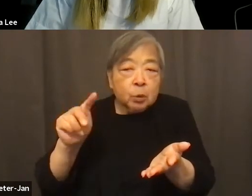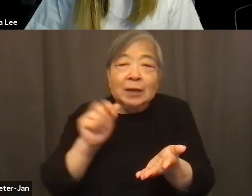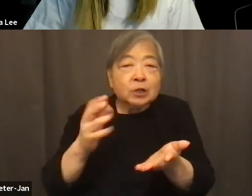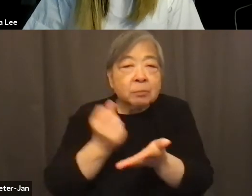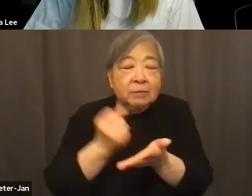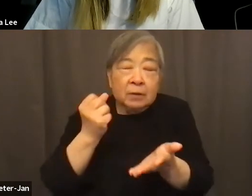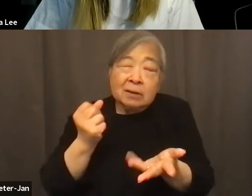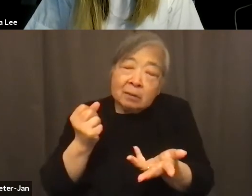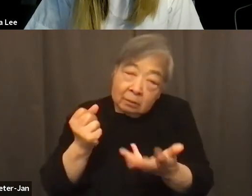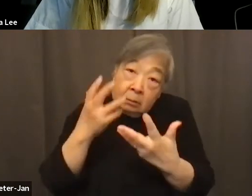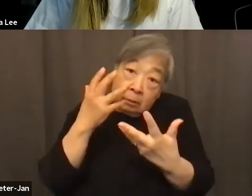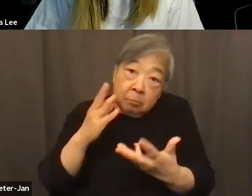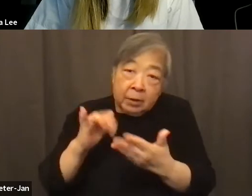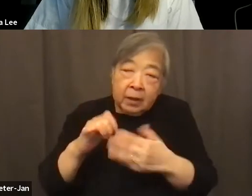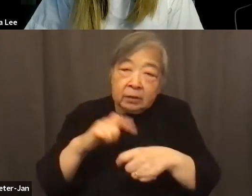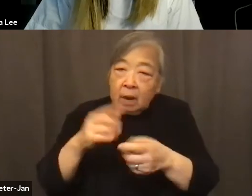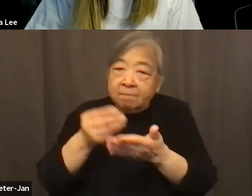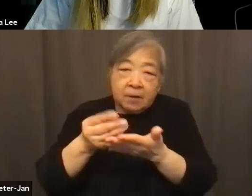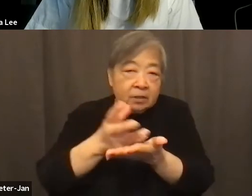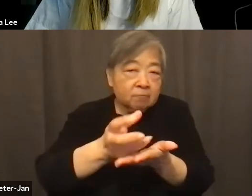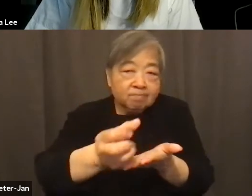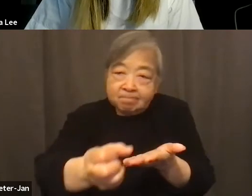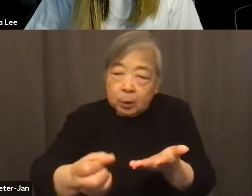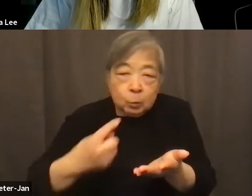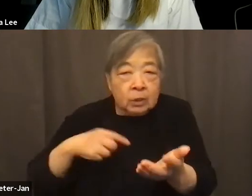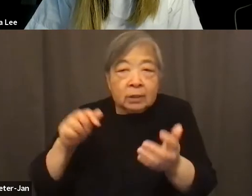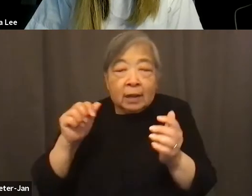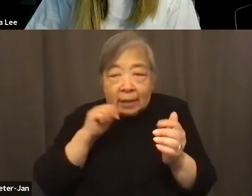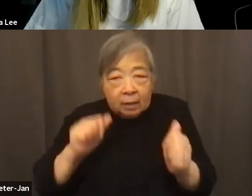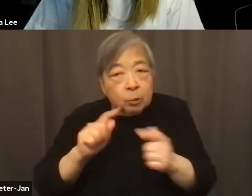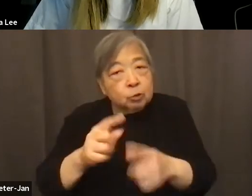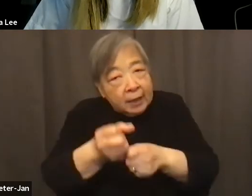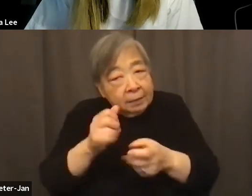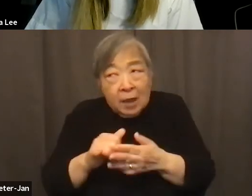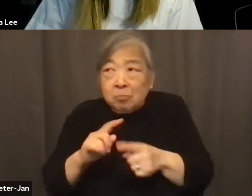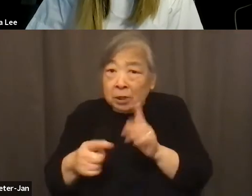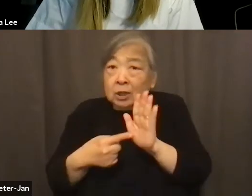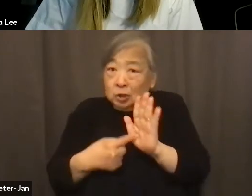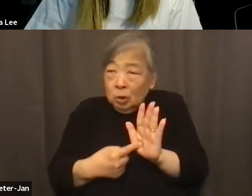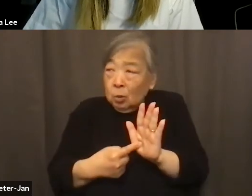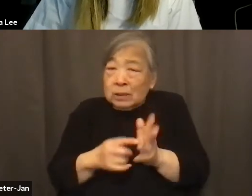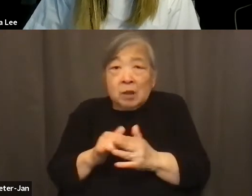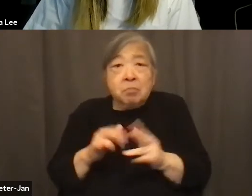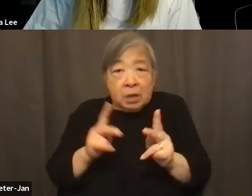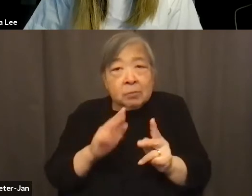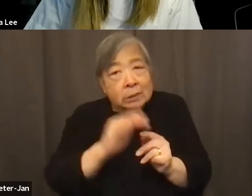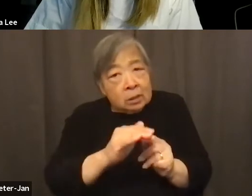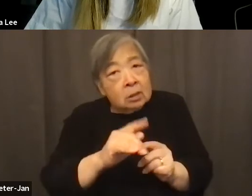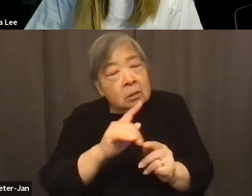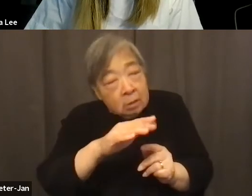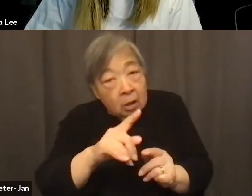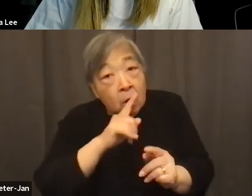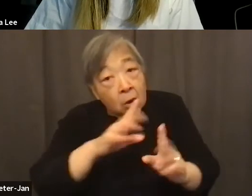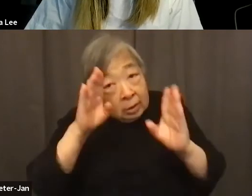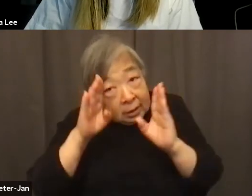dried out, and, you we weren't able to disround, but it shows you that there were, you know, people are listening. You know, just